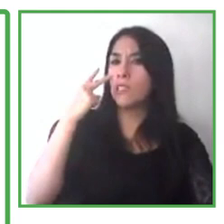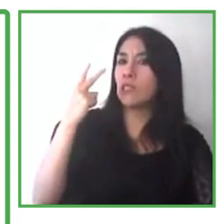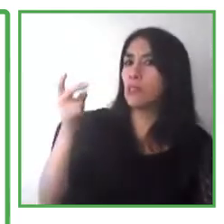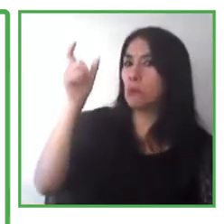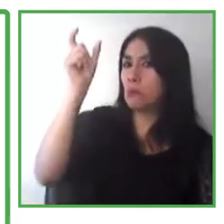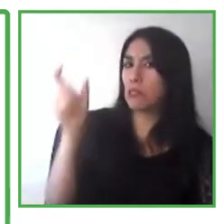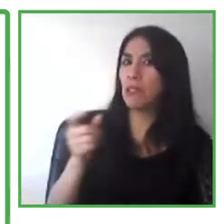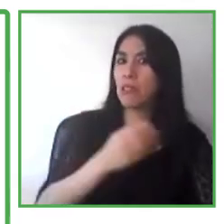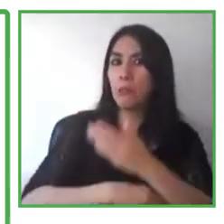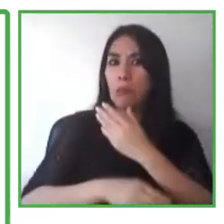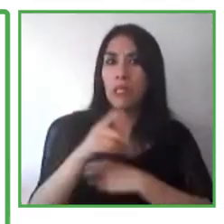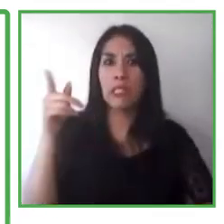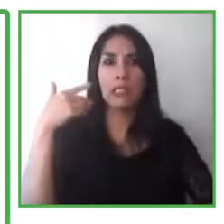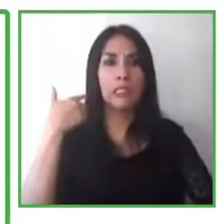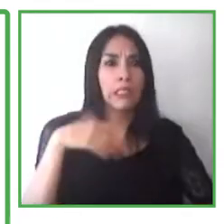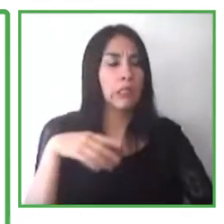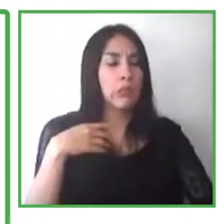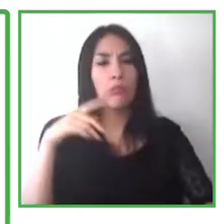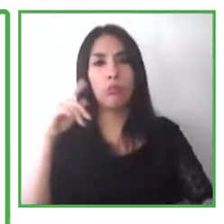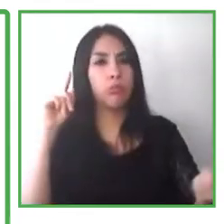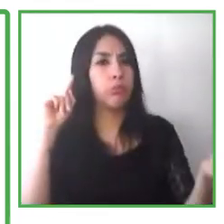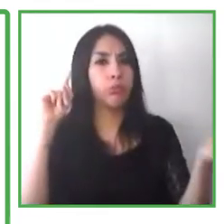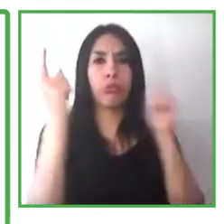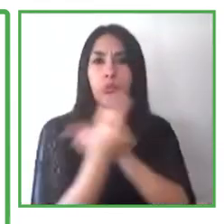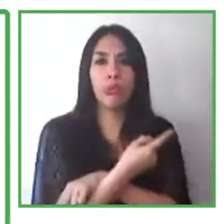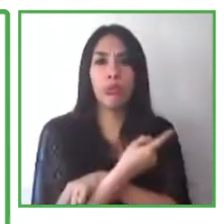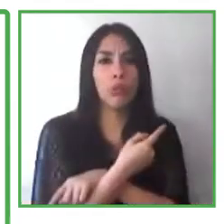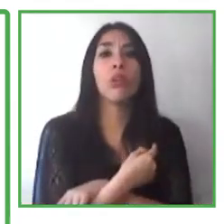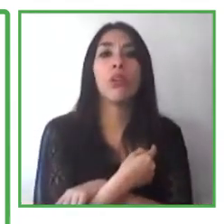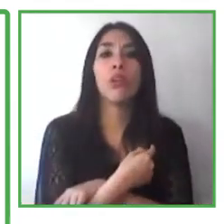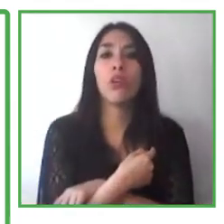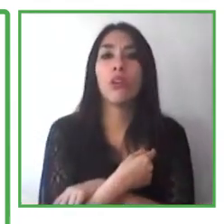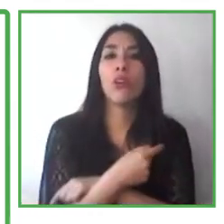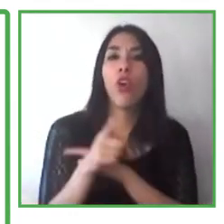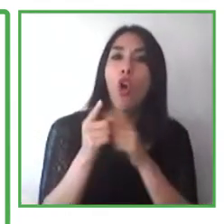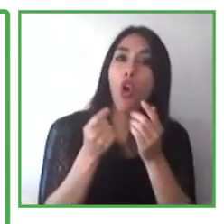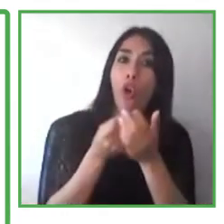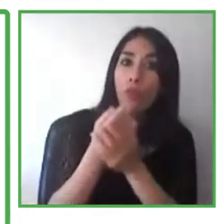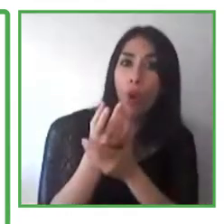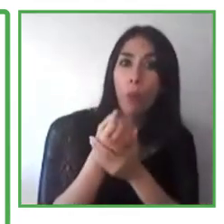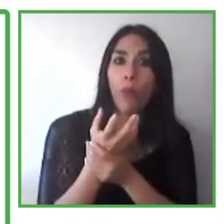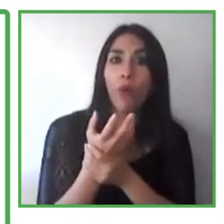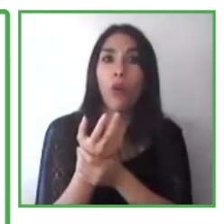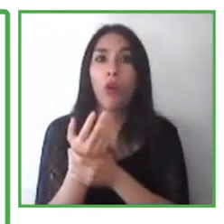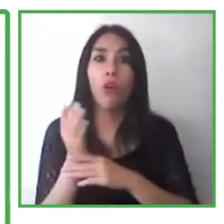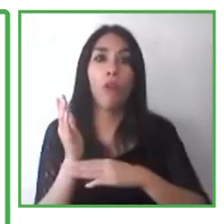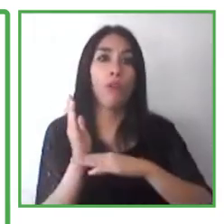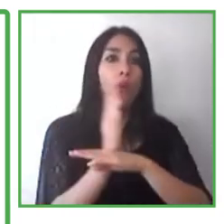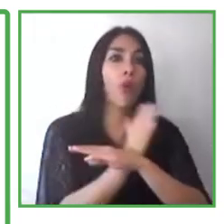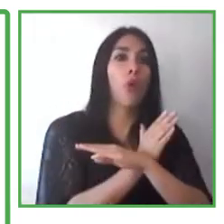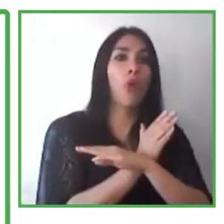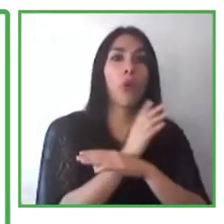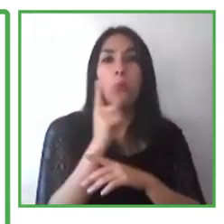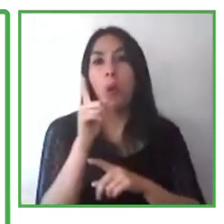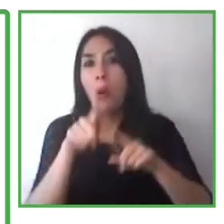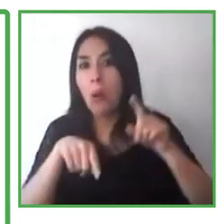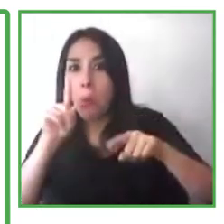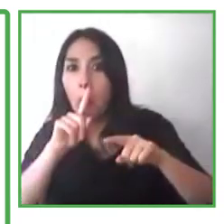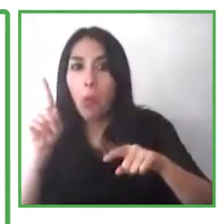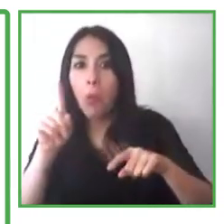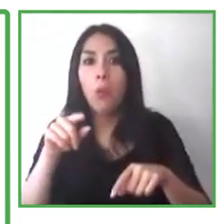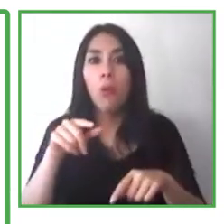in general. But, you know, people with disabilities will be psychologically fragile, they will be less productive,